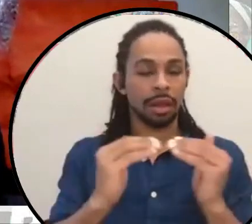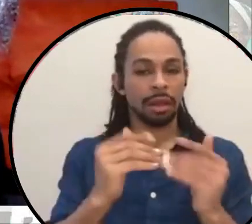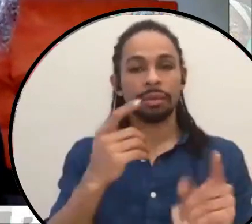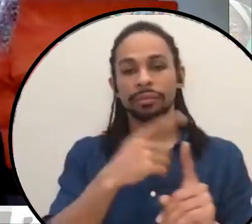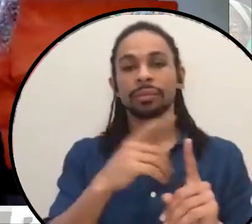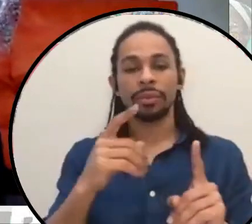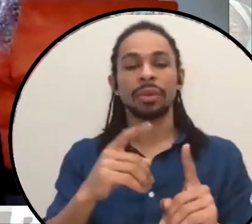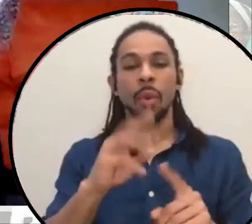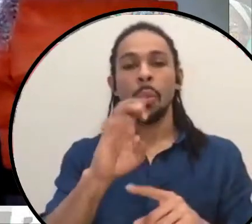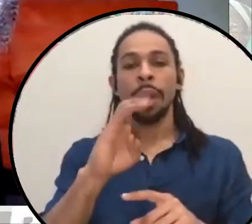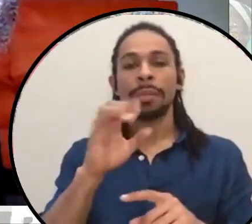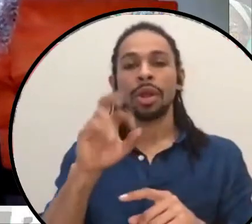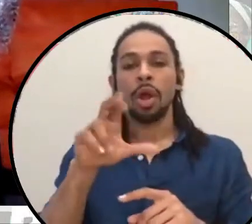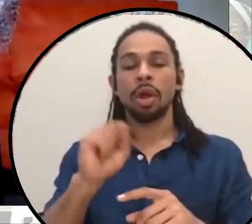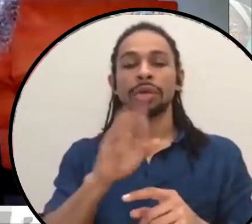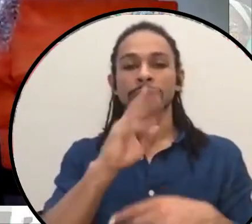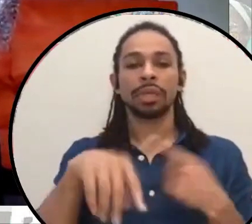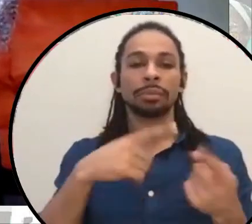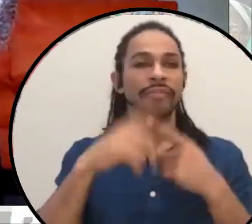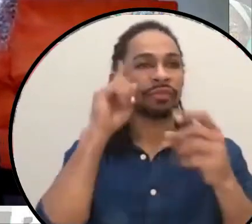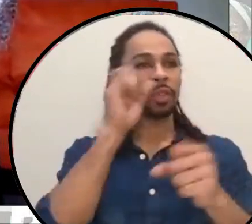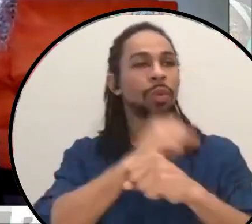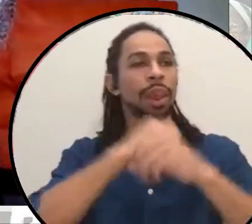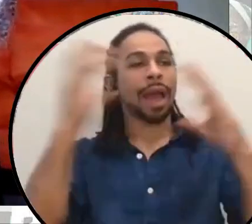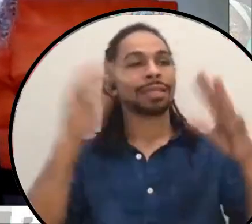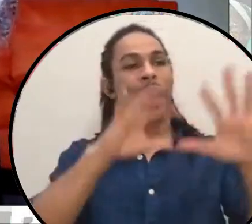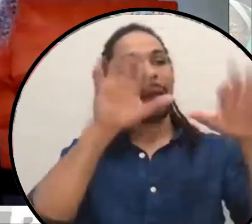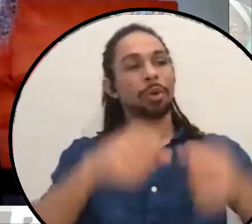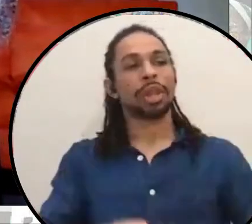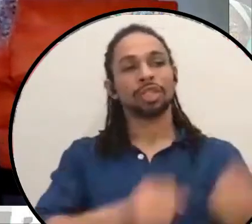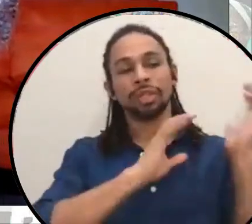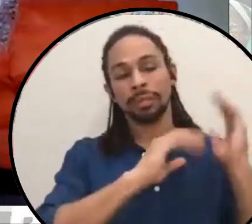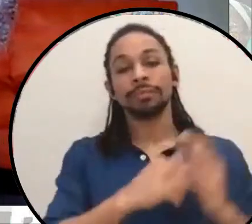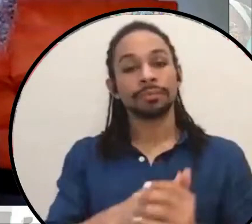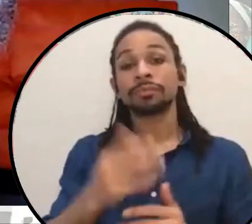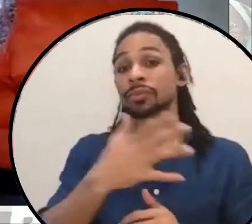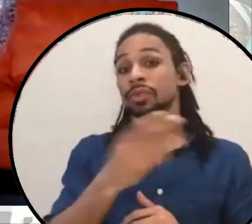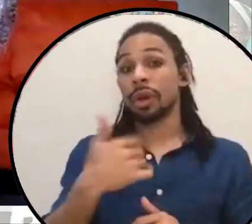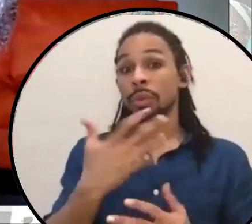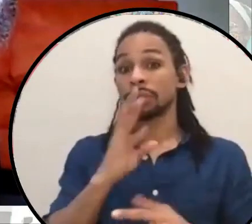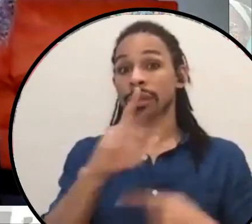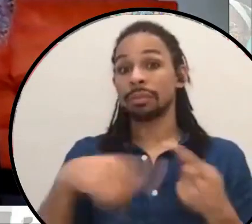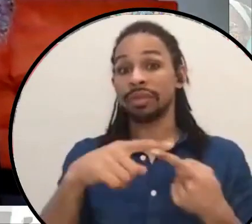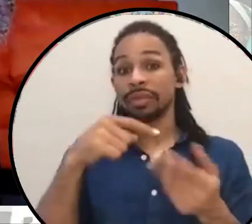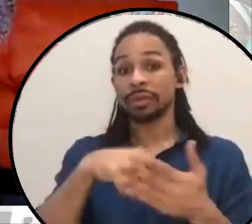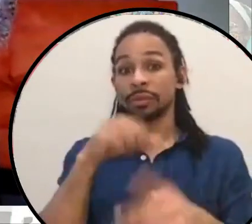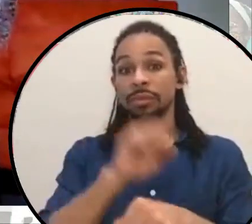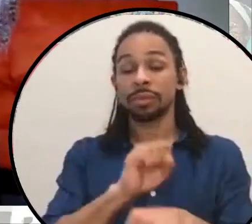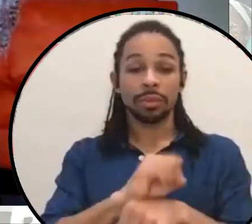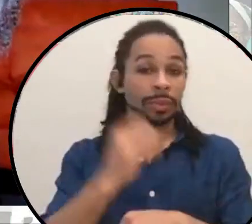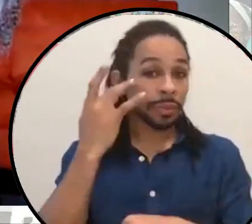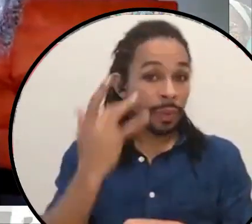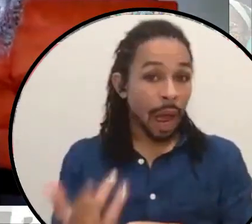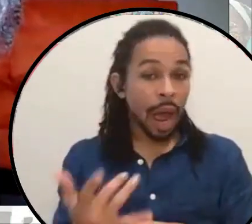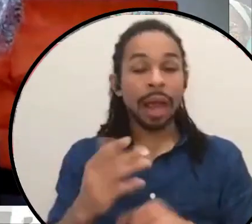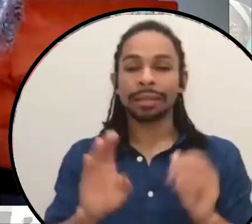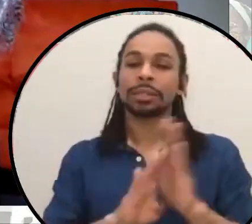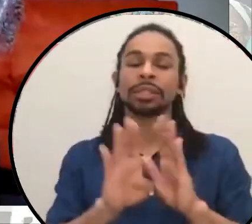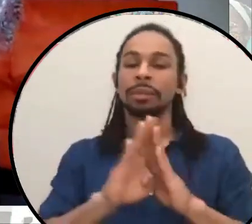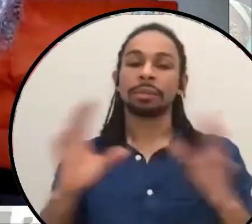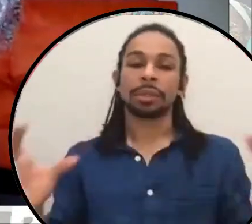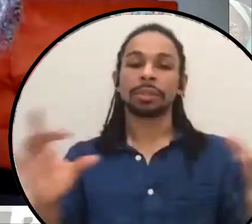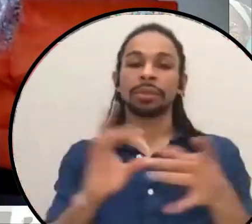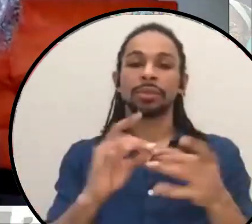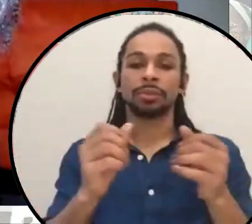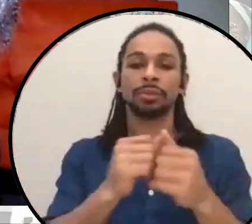Abolition. And, and the reason I want to talk about this work, which actually was developed in conjunction with an art exhibition